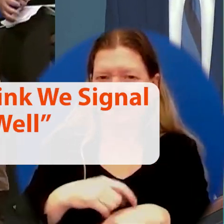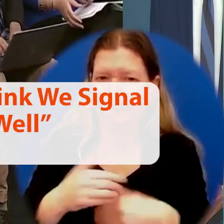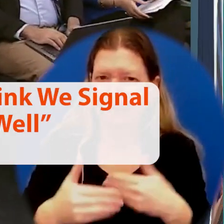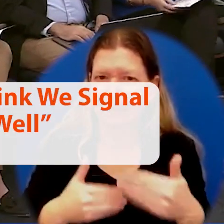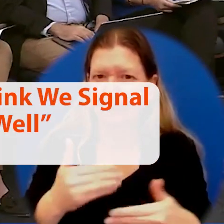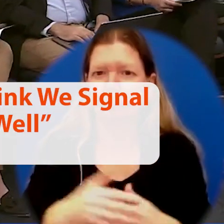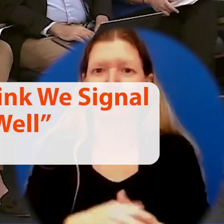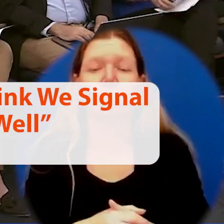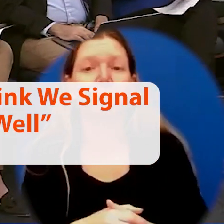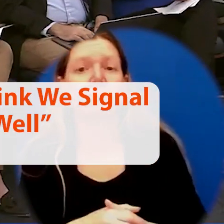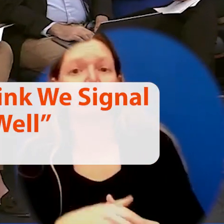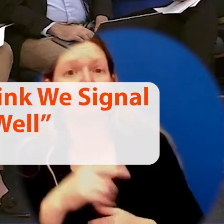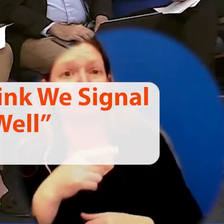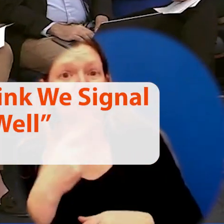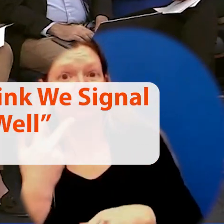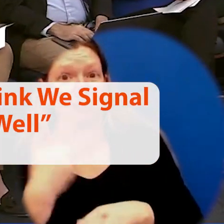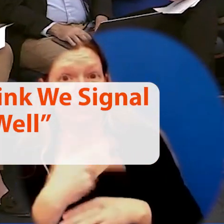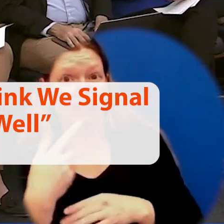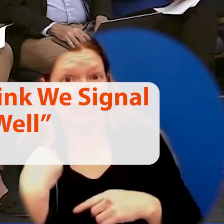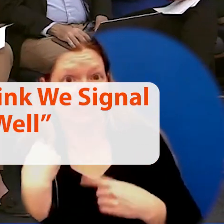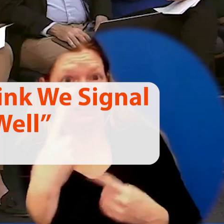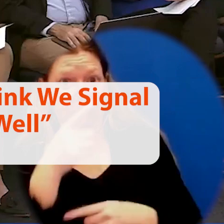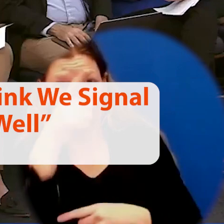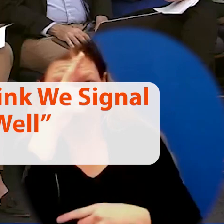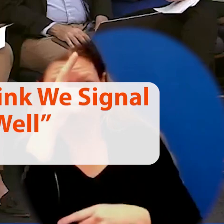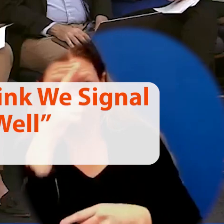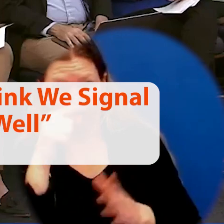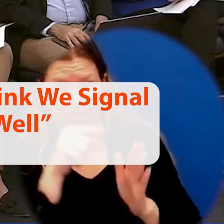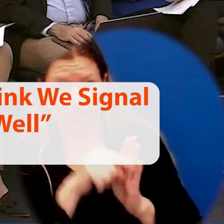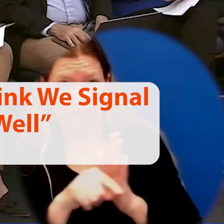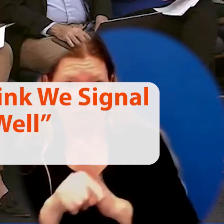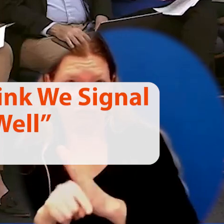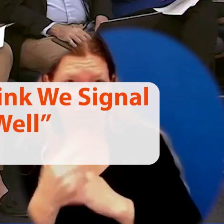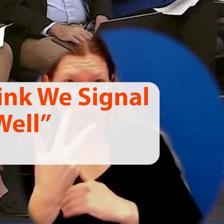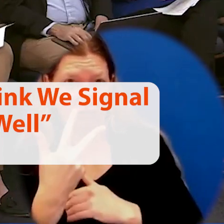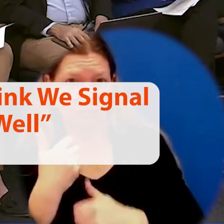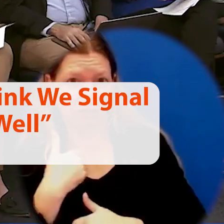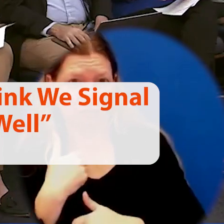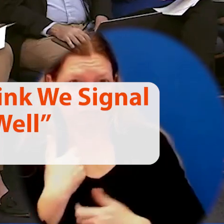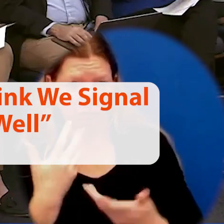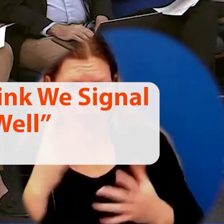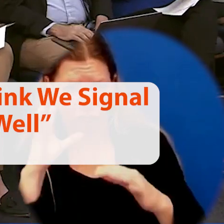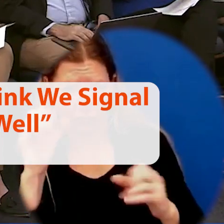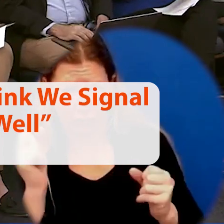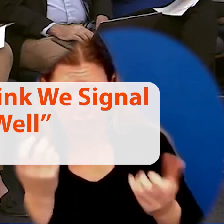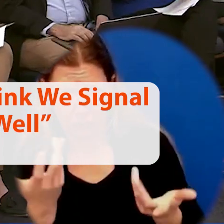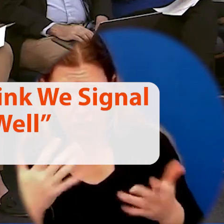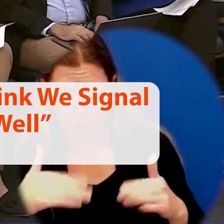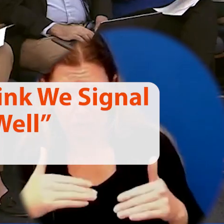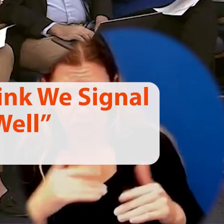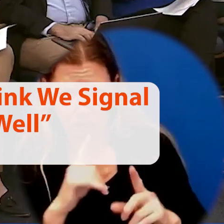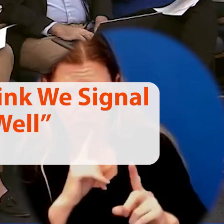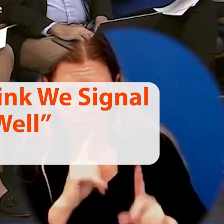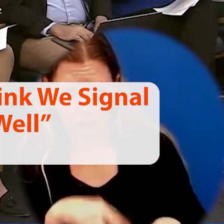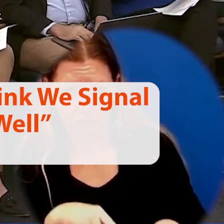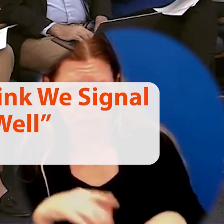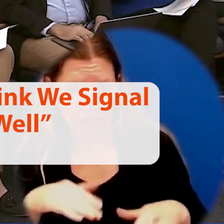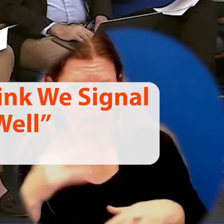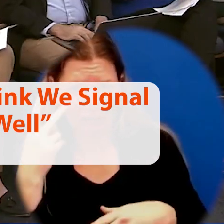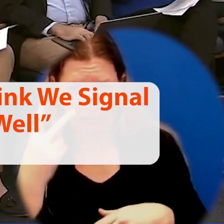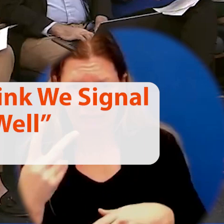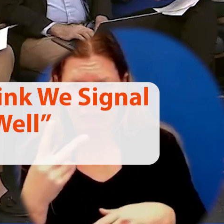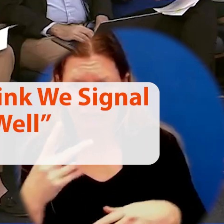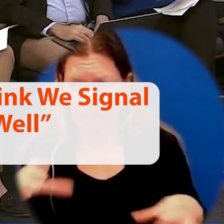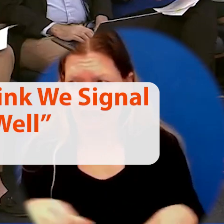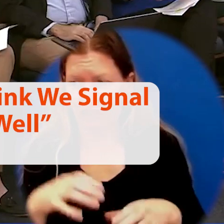days. The president said yesterday that he had decided how to respond, but we haven't seen any public action. At least publicly, we haven't seen any action.